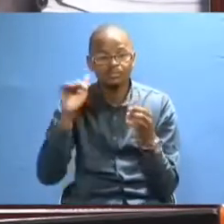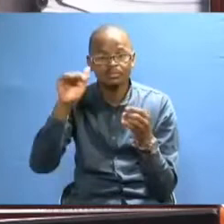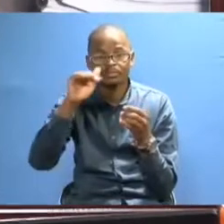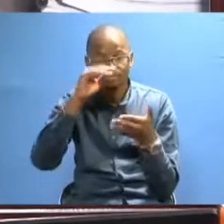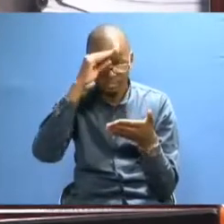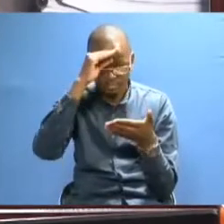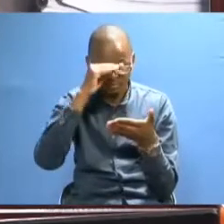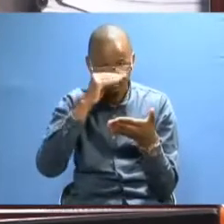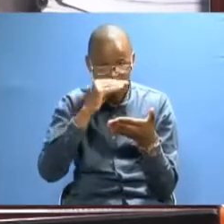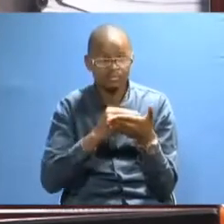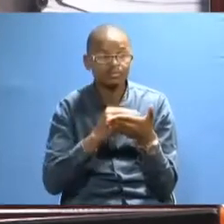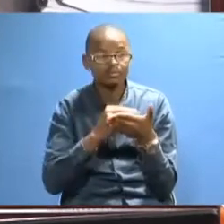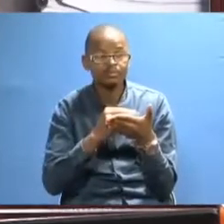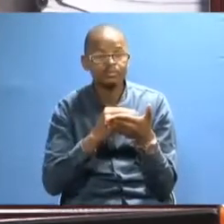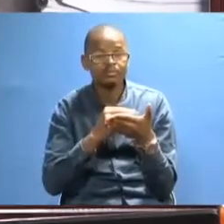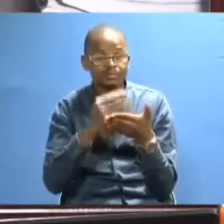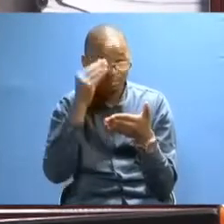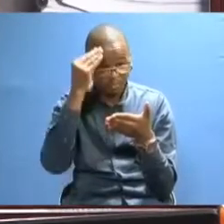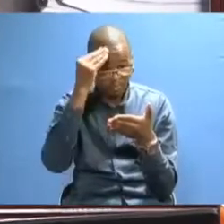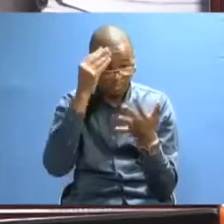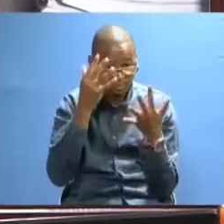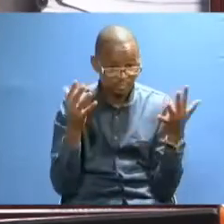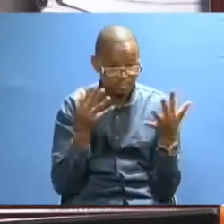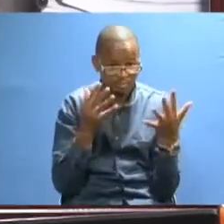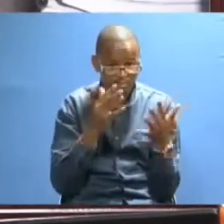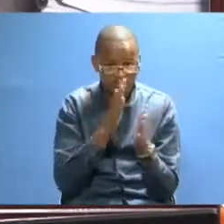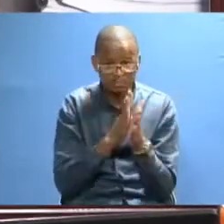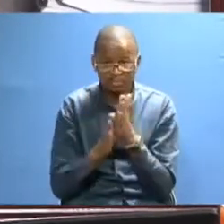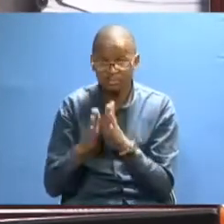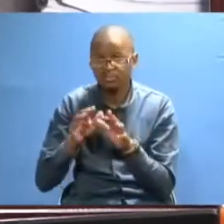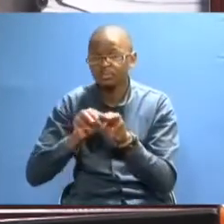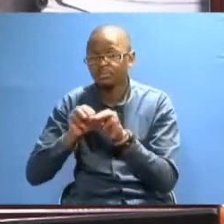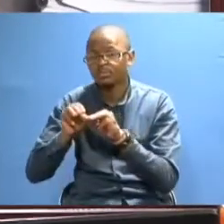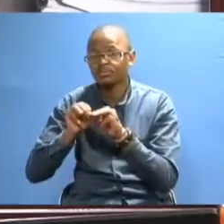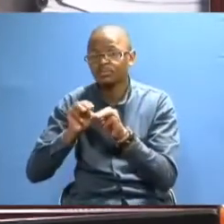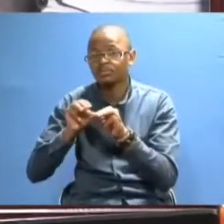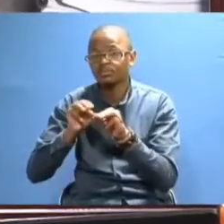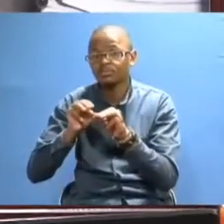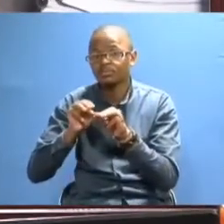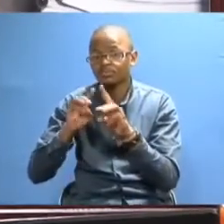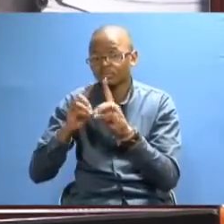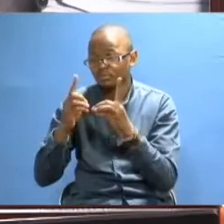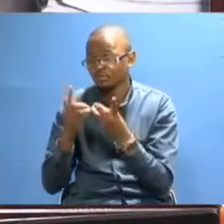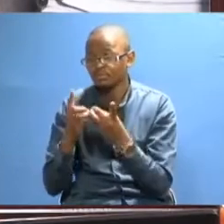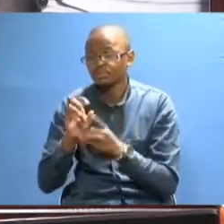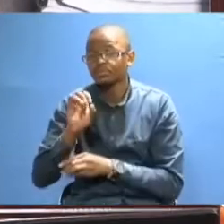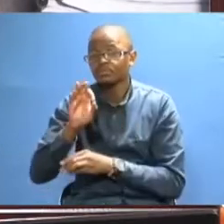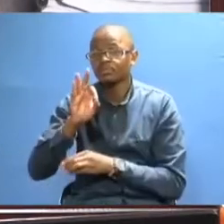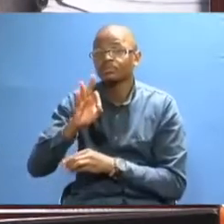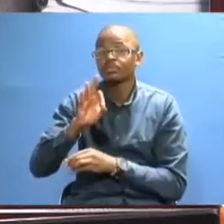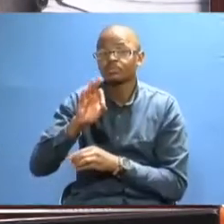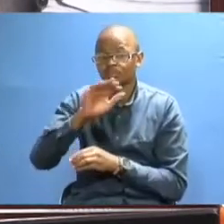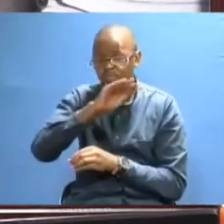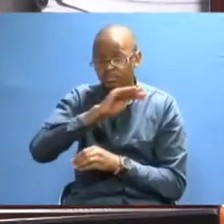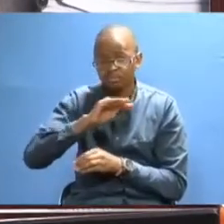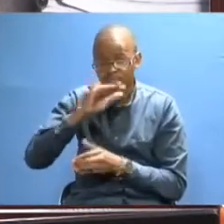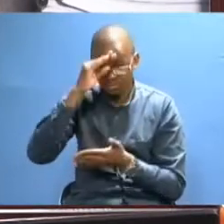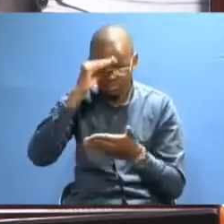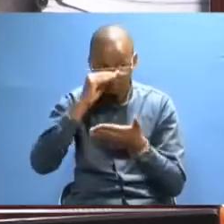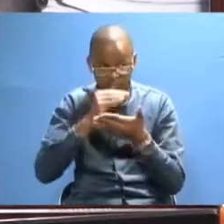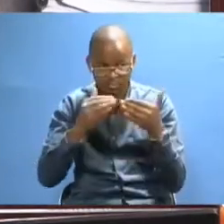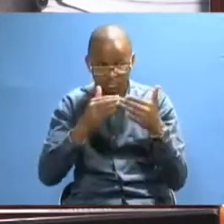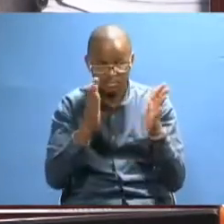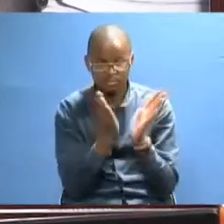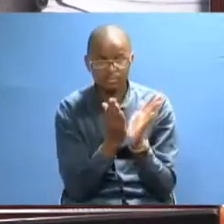Department of Environmental Sciences and Education, in the Department of Environmental Planning and Management, and in the Department of Environmental